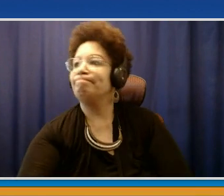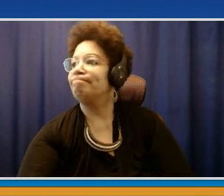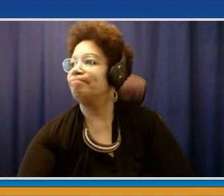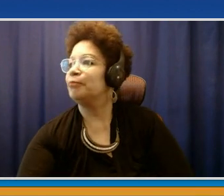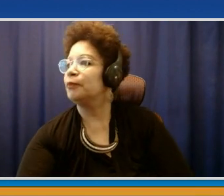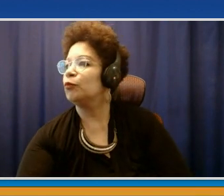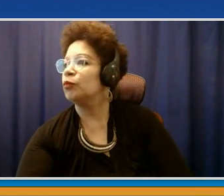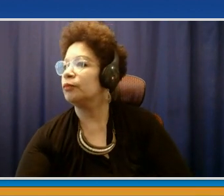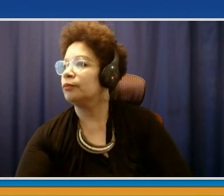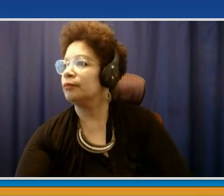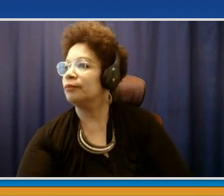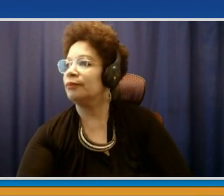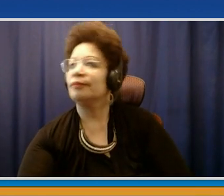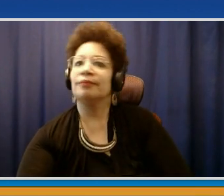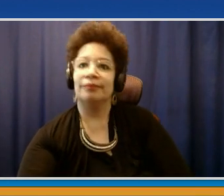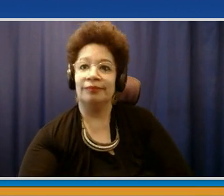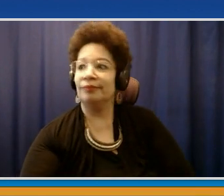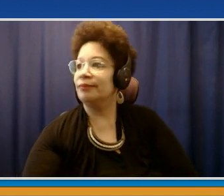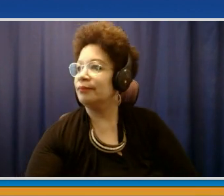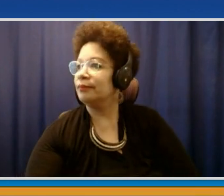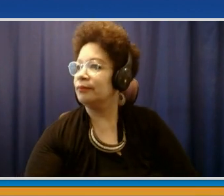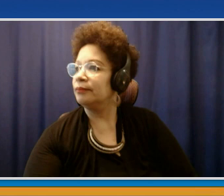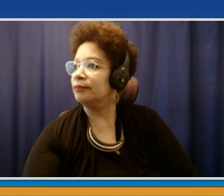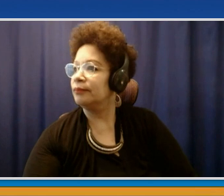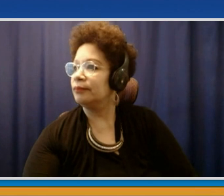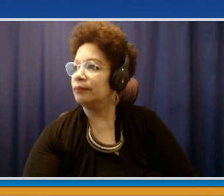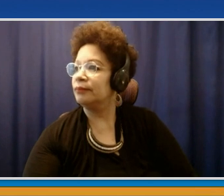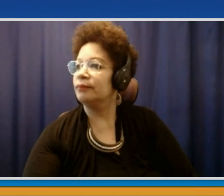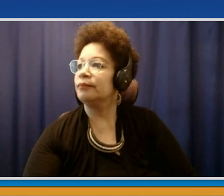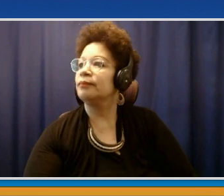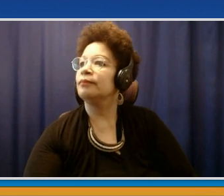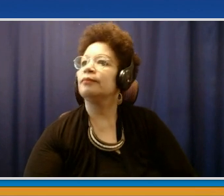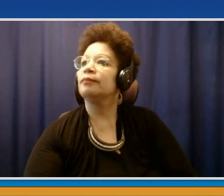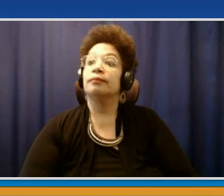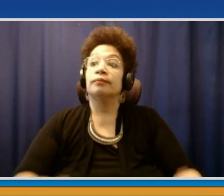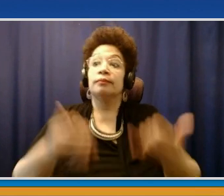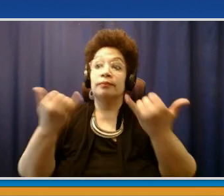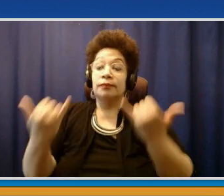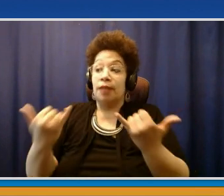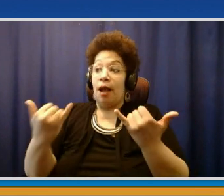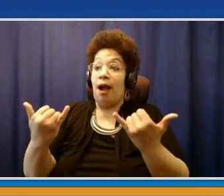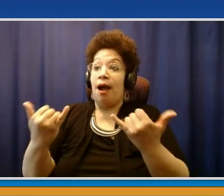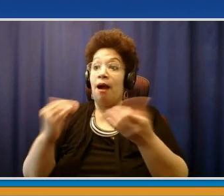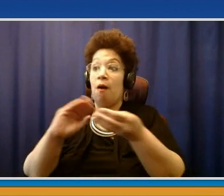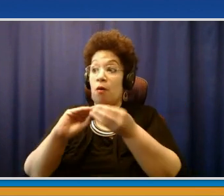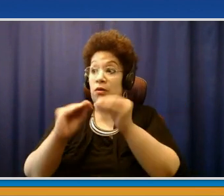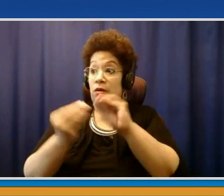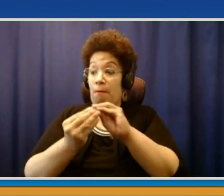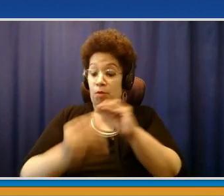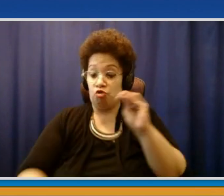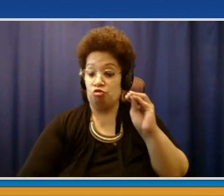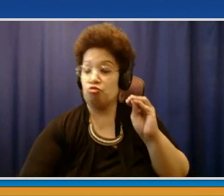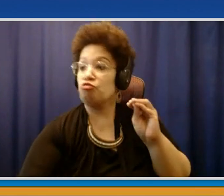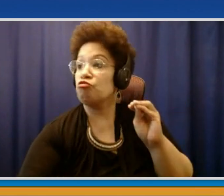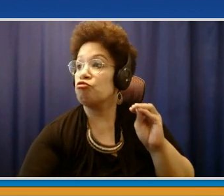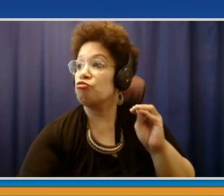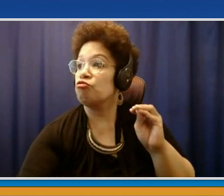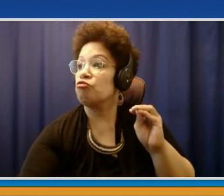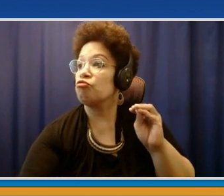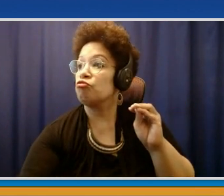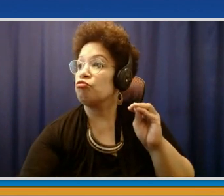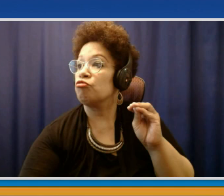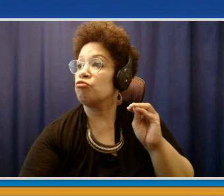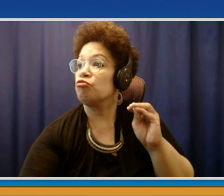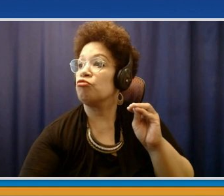reported from the state because all the reporting data for vaccinations goes into the state and you're tracked by your zip code, which puts you in Westchester County. It doesn't